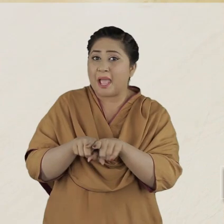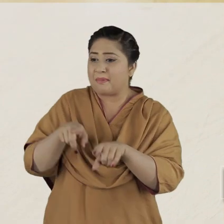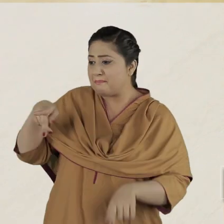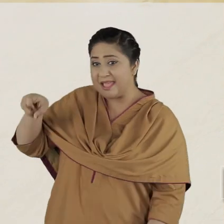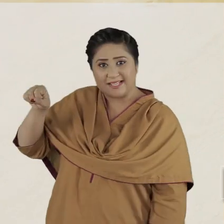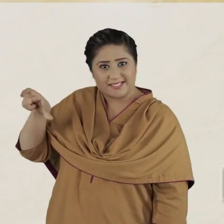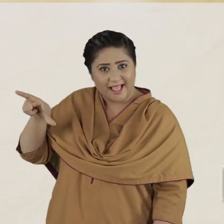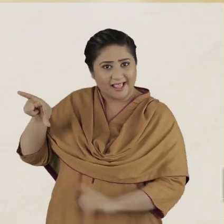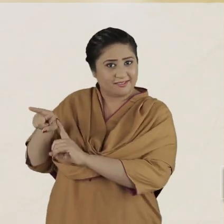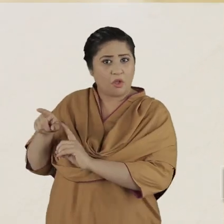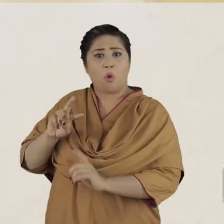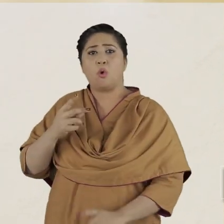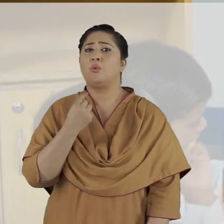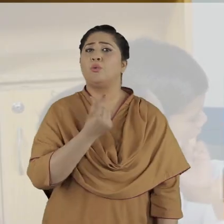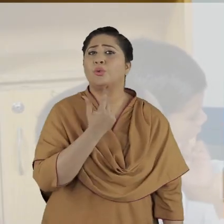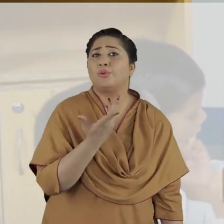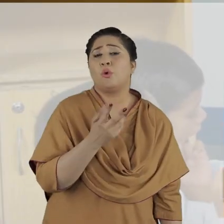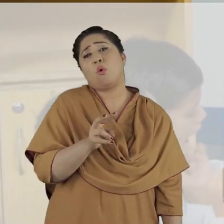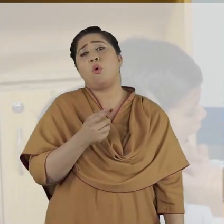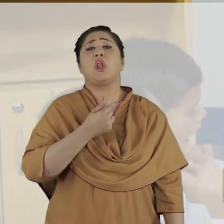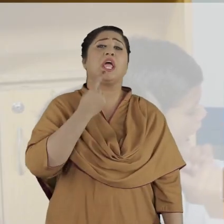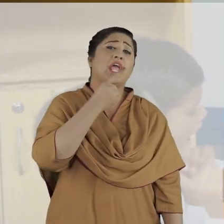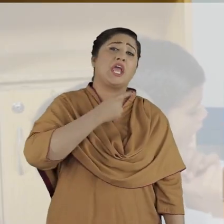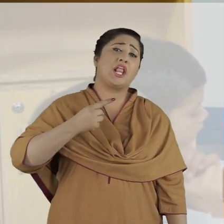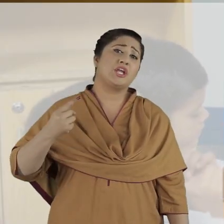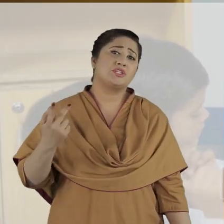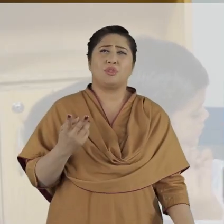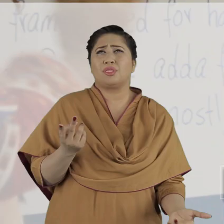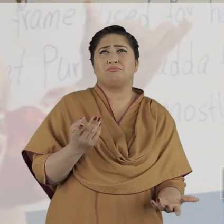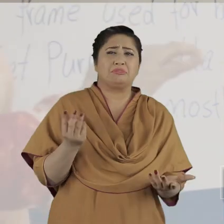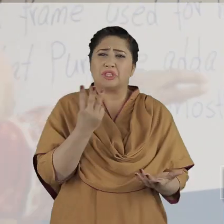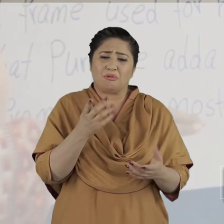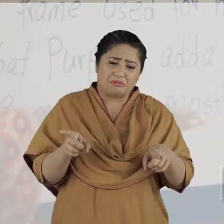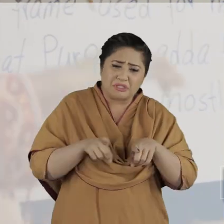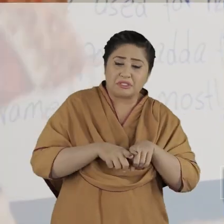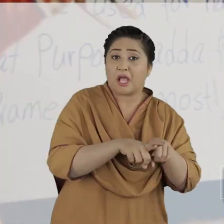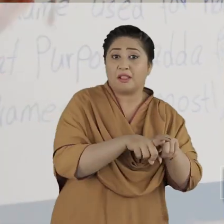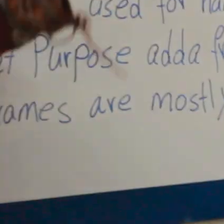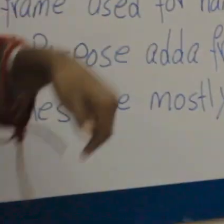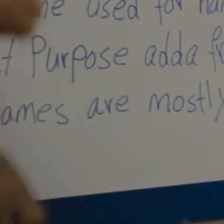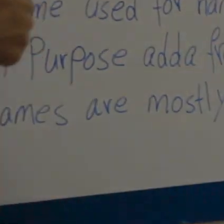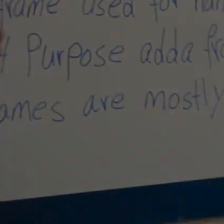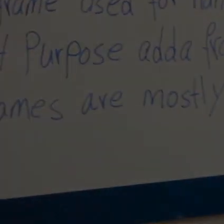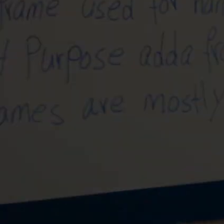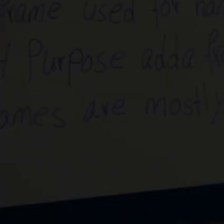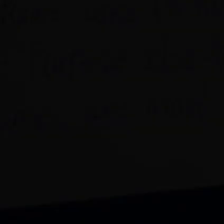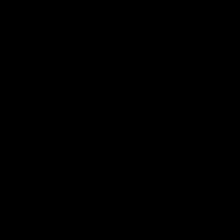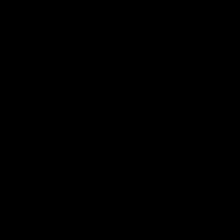language, such as learning PSL as well as Urdu, or English, or even both.